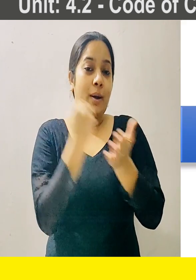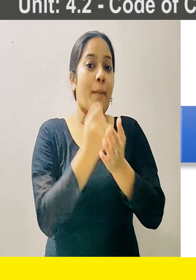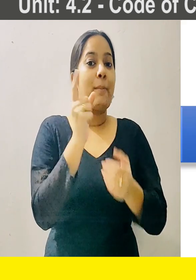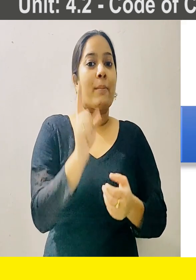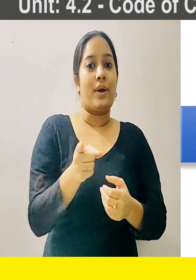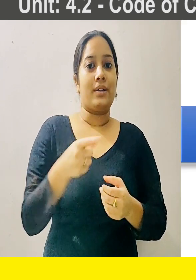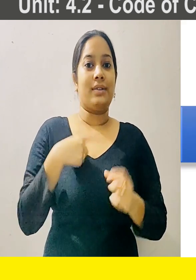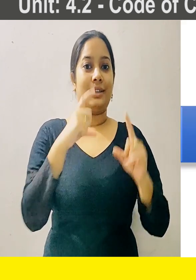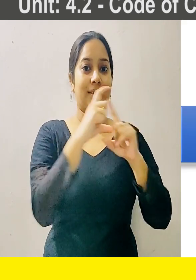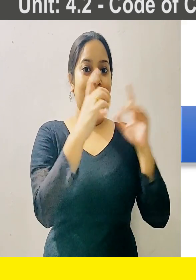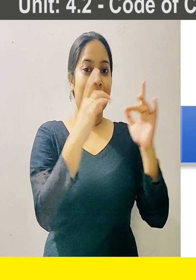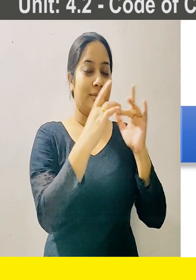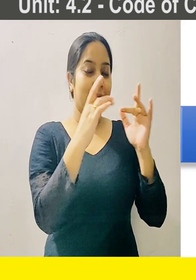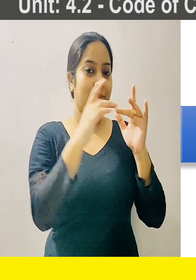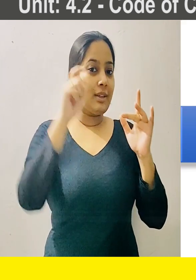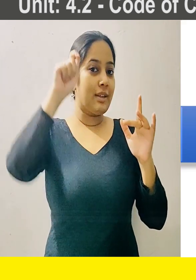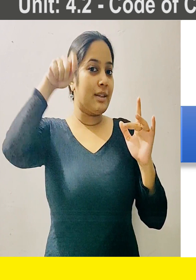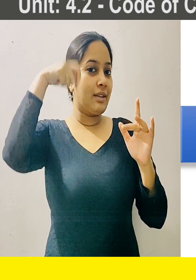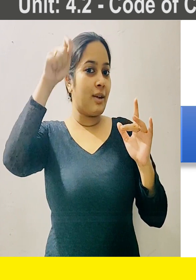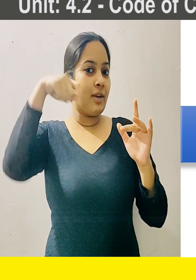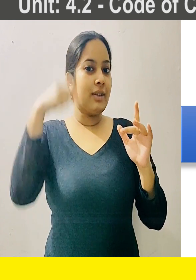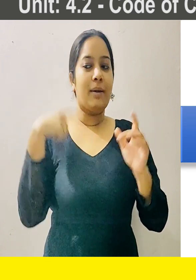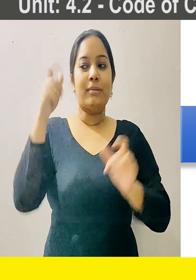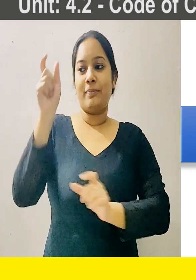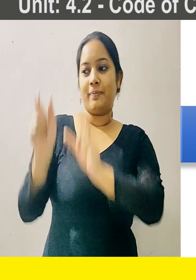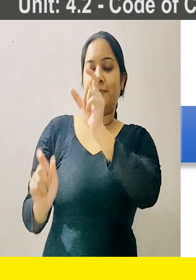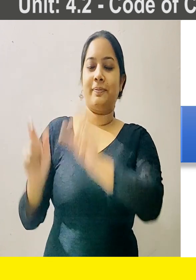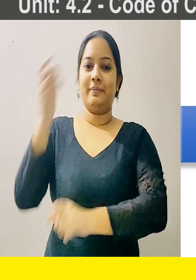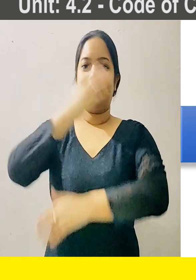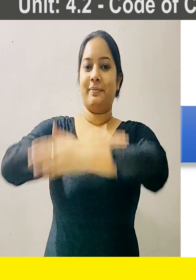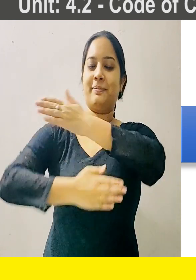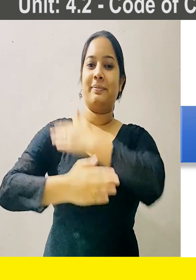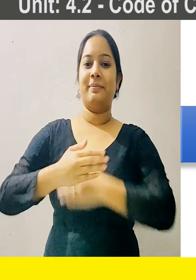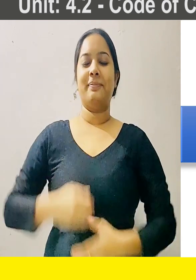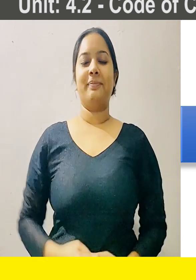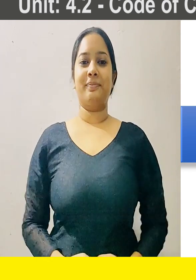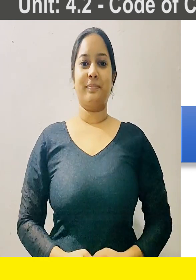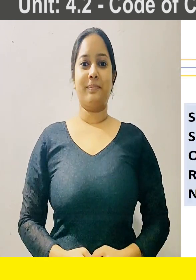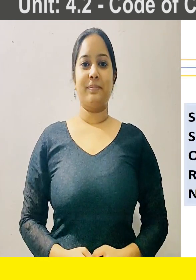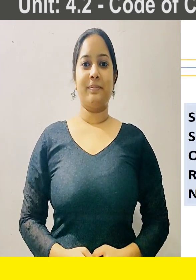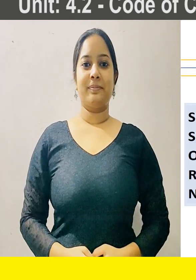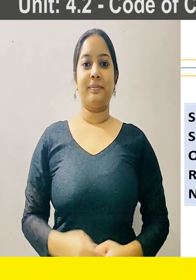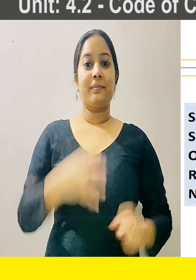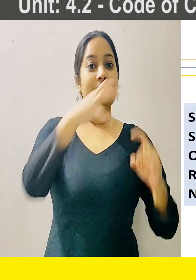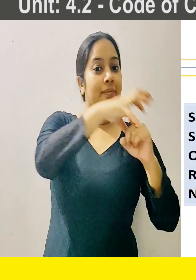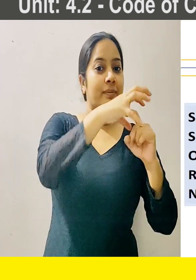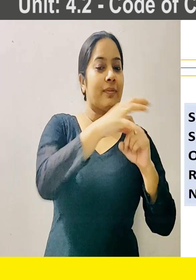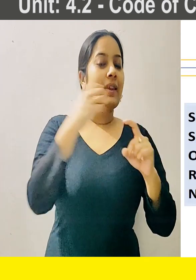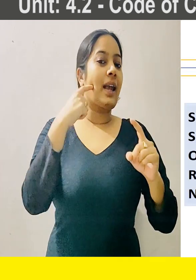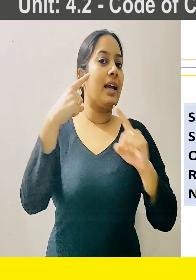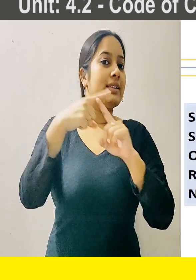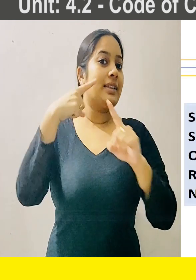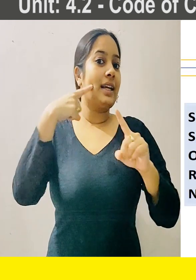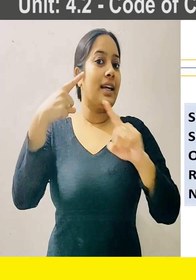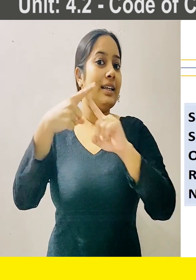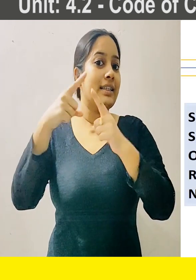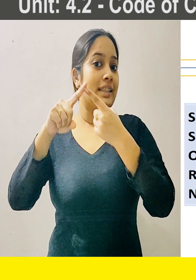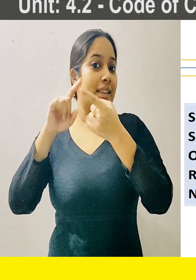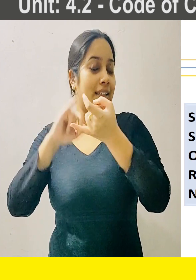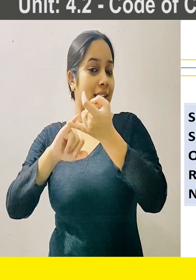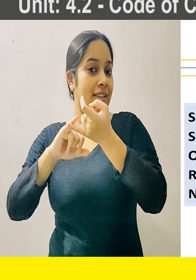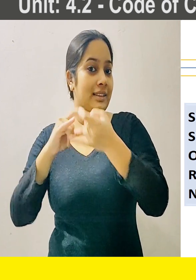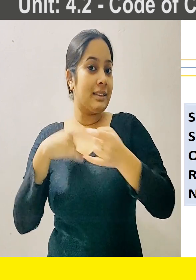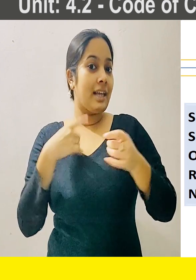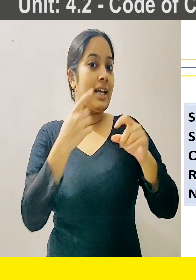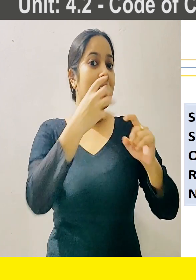Digital content for candidate with disability. Sector IT